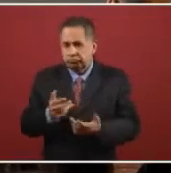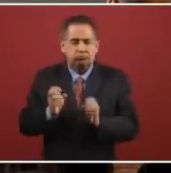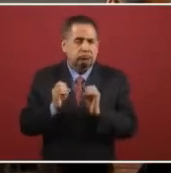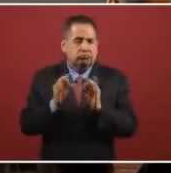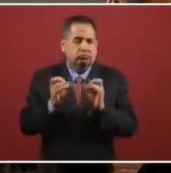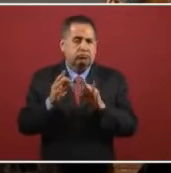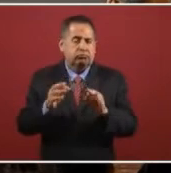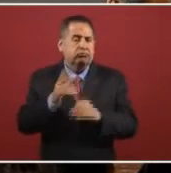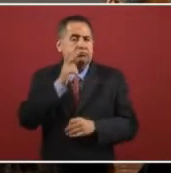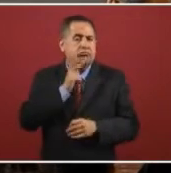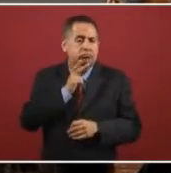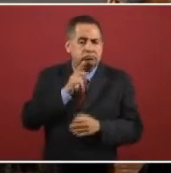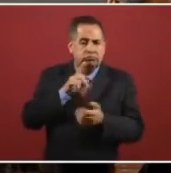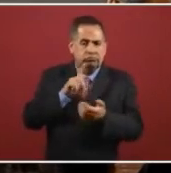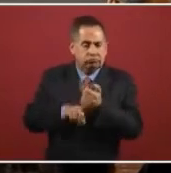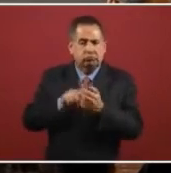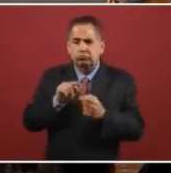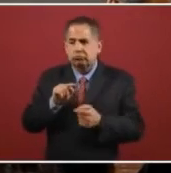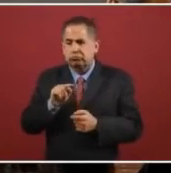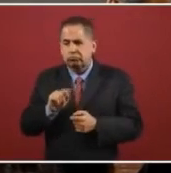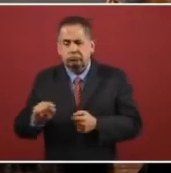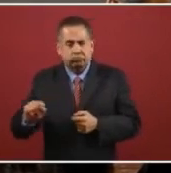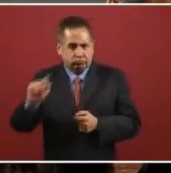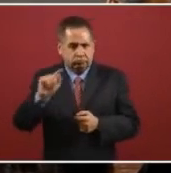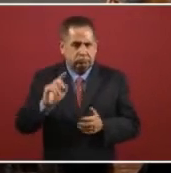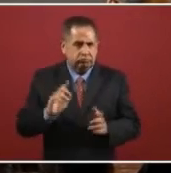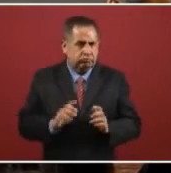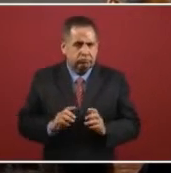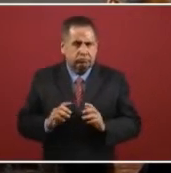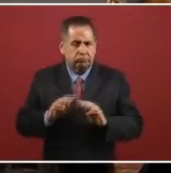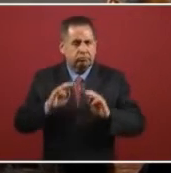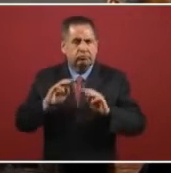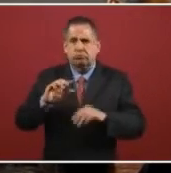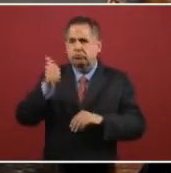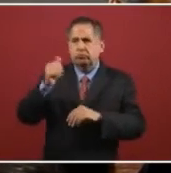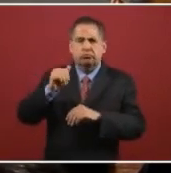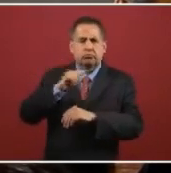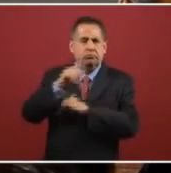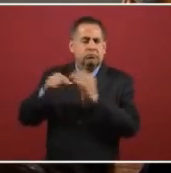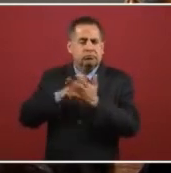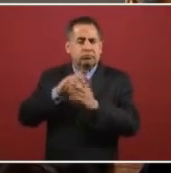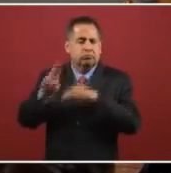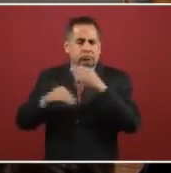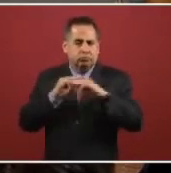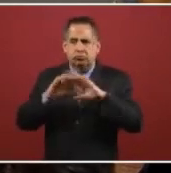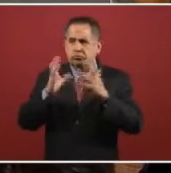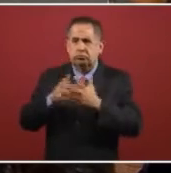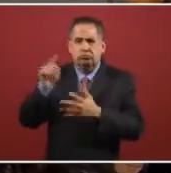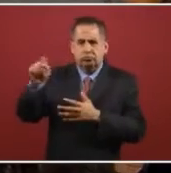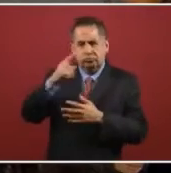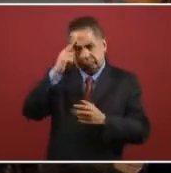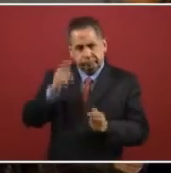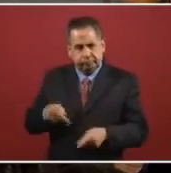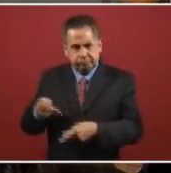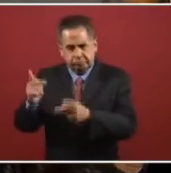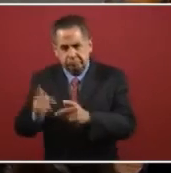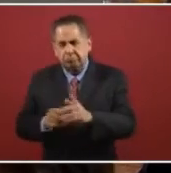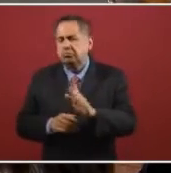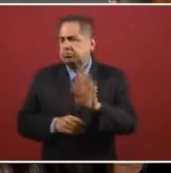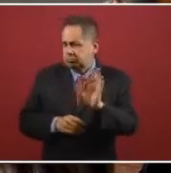the offices that Pemex has in the foreign countries for this purpose.